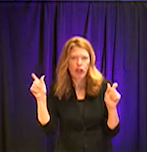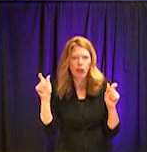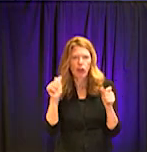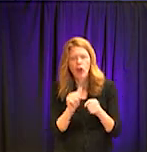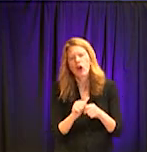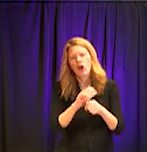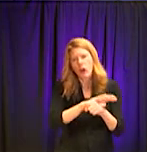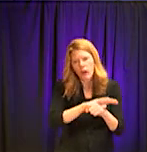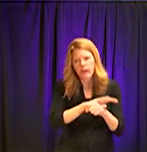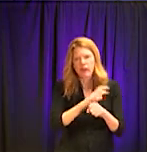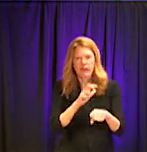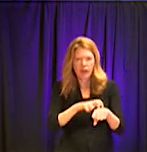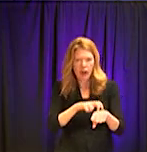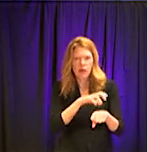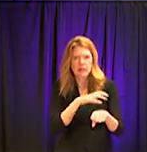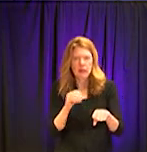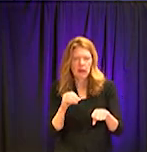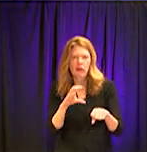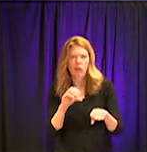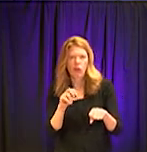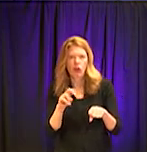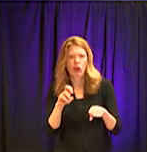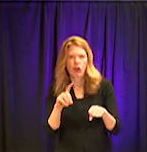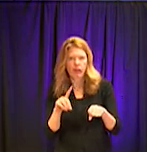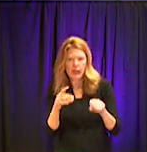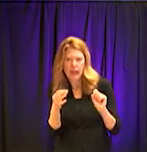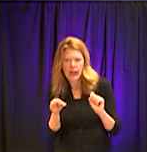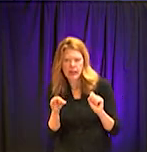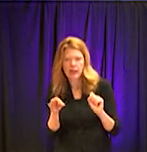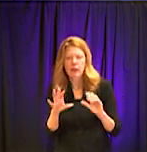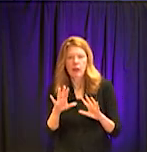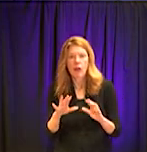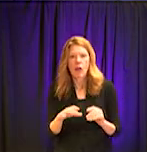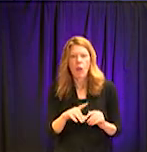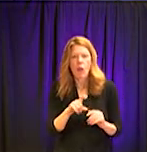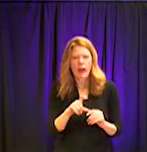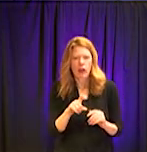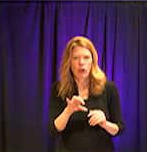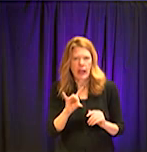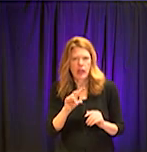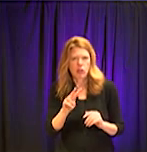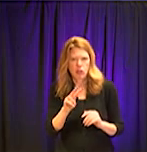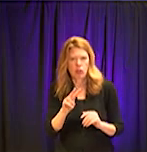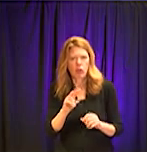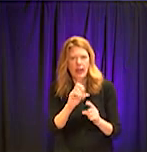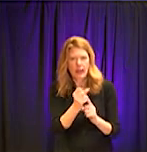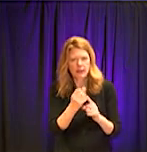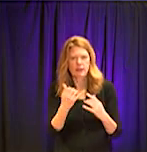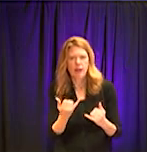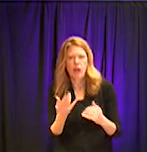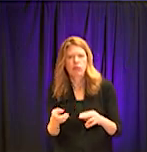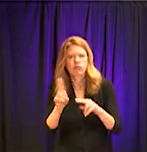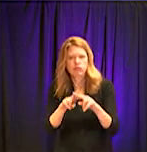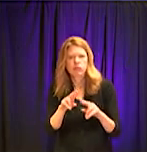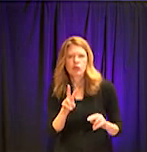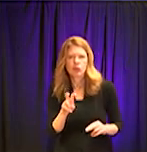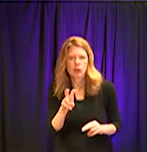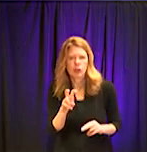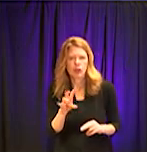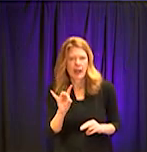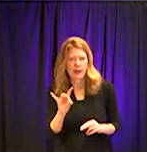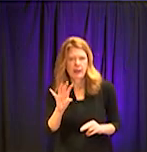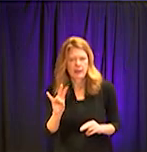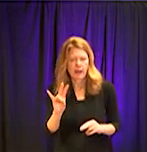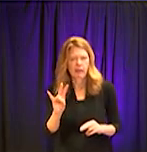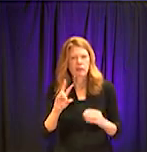Um, on the 18th, we had 182 cases in Georgia. Today we have 287. So